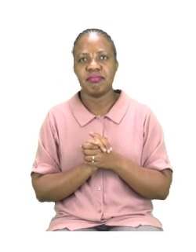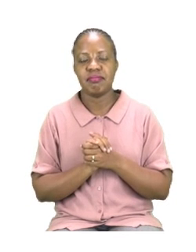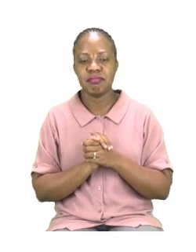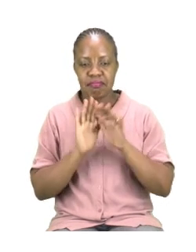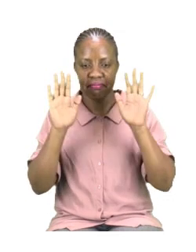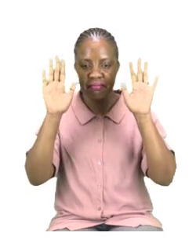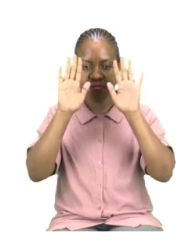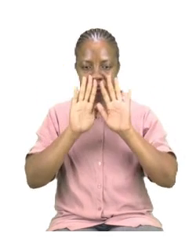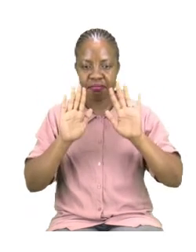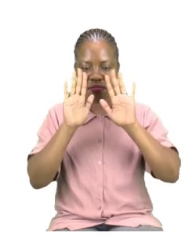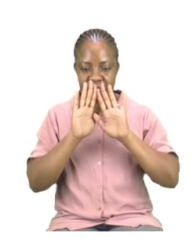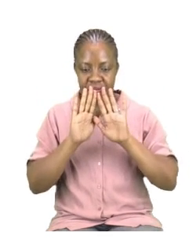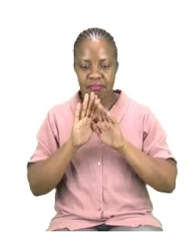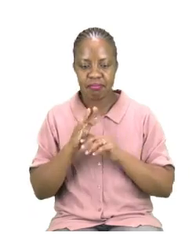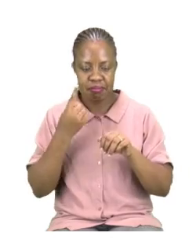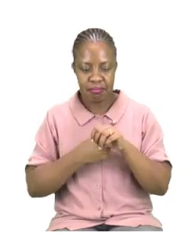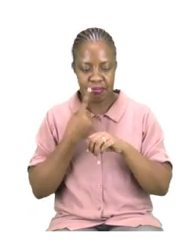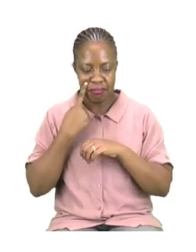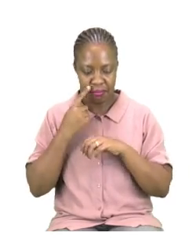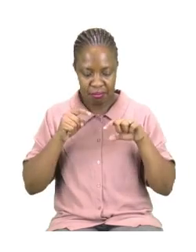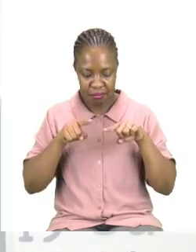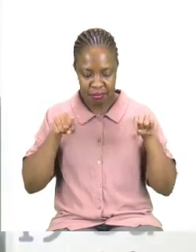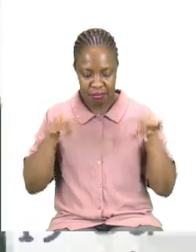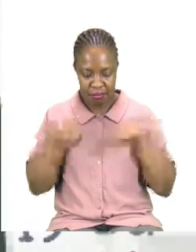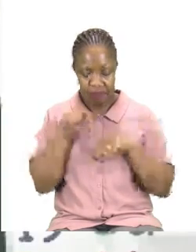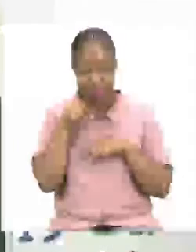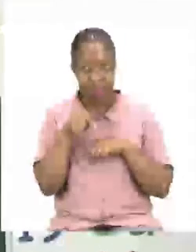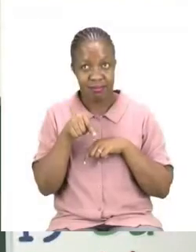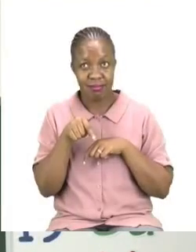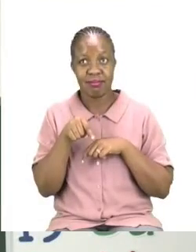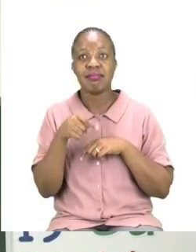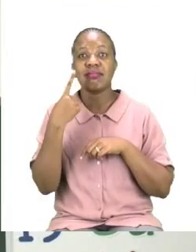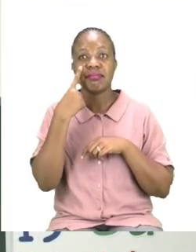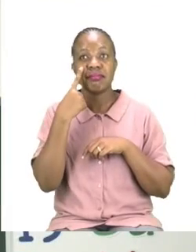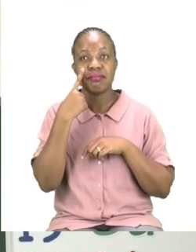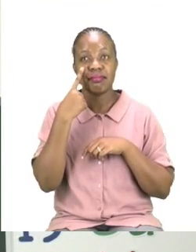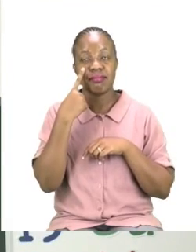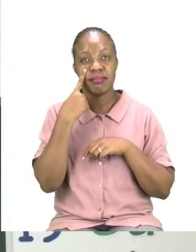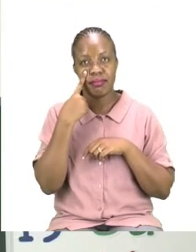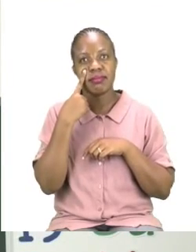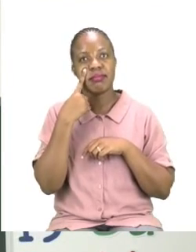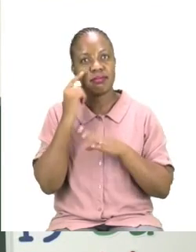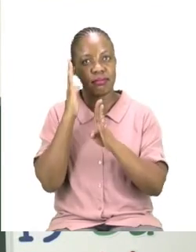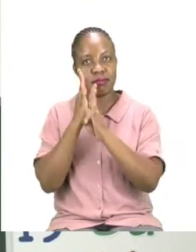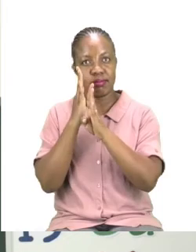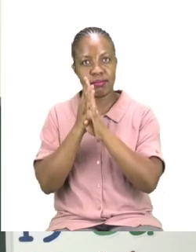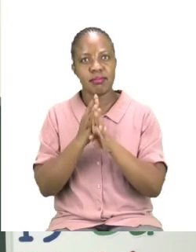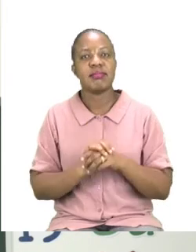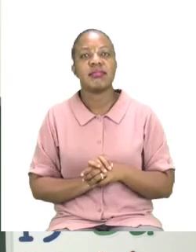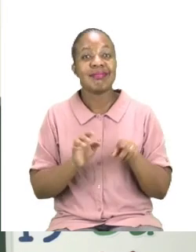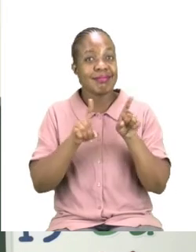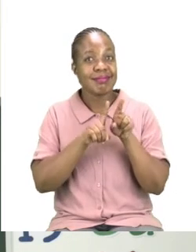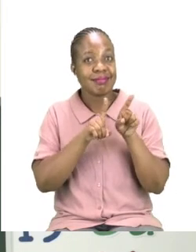that you don't get lost. I have mine here and I am almost done. The first thing I did was